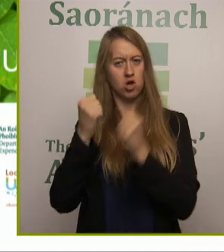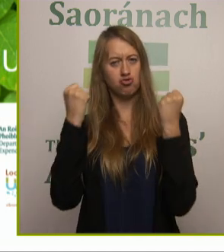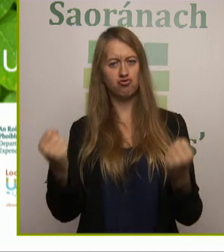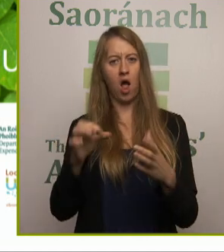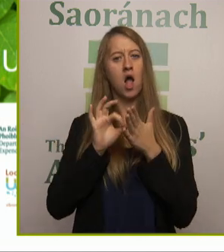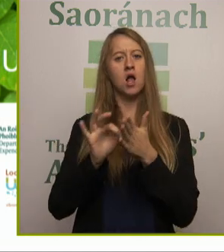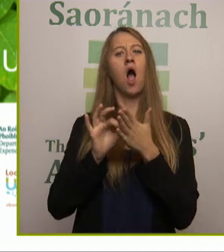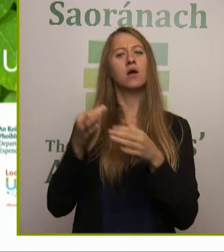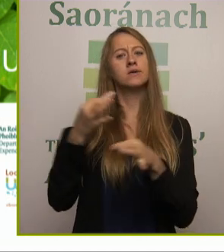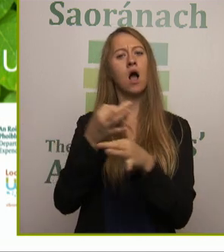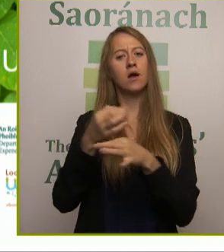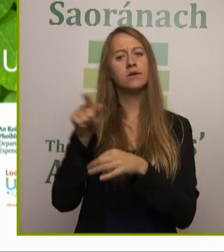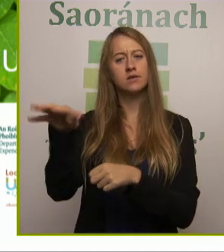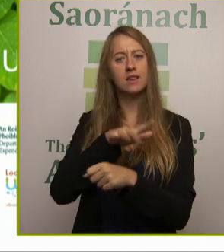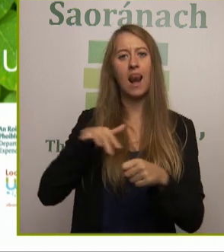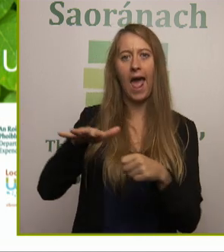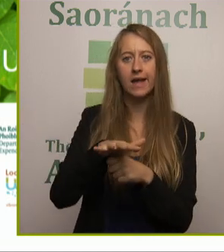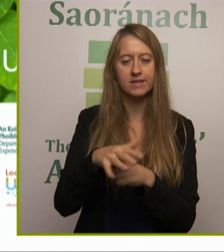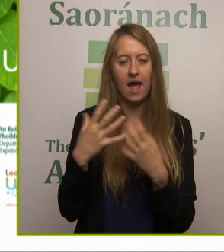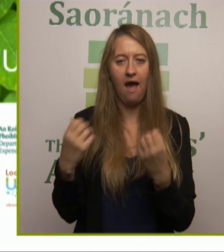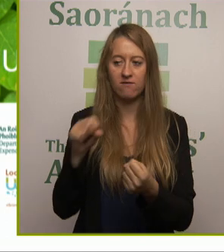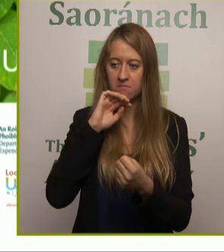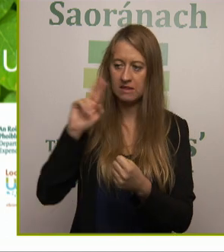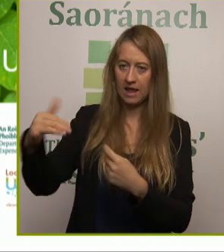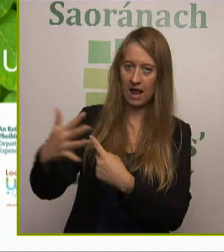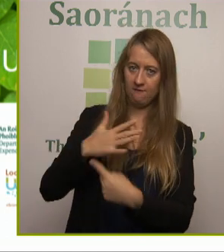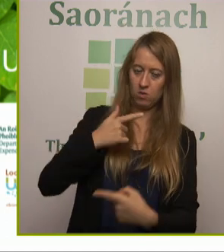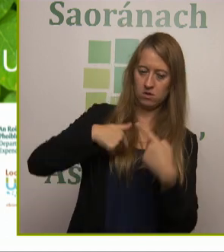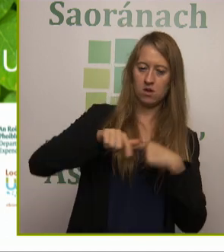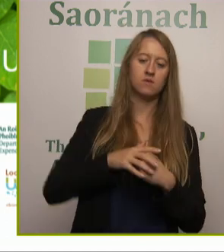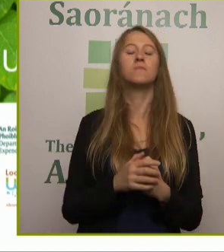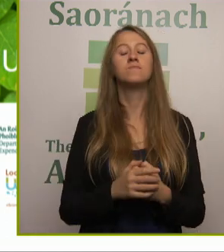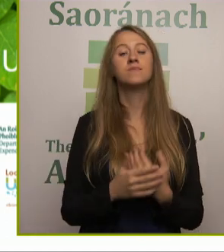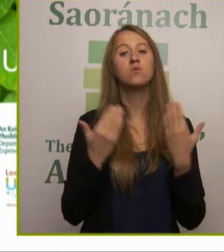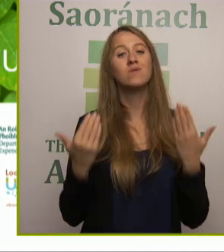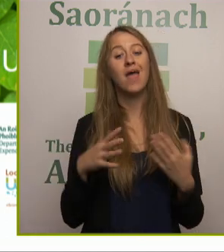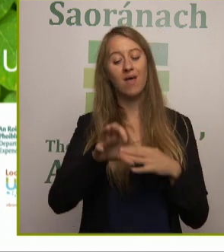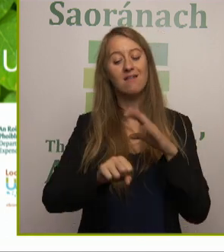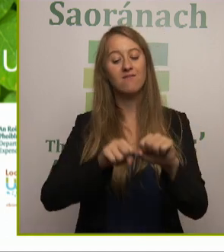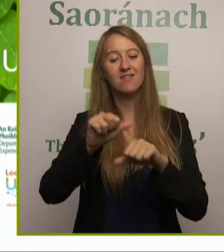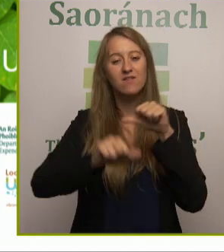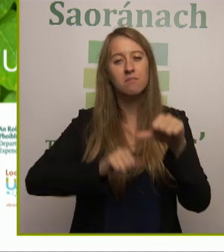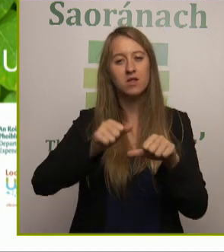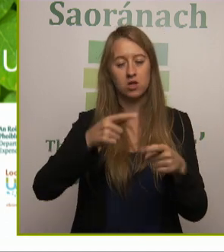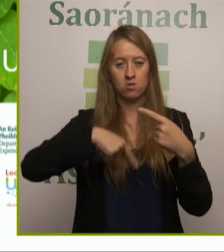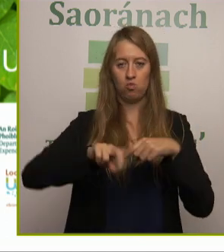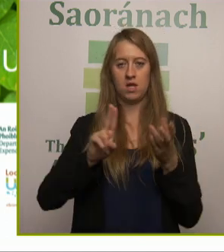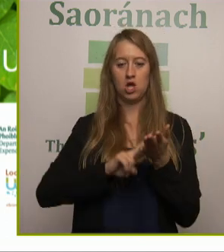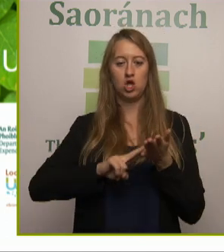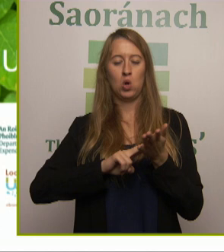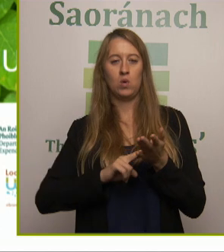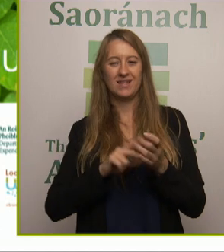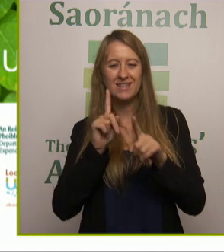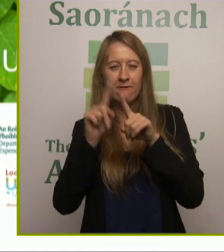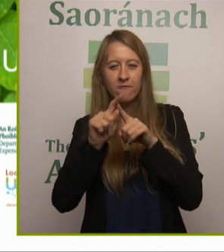knowledge and combine those. So in terms of invasive species, we've been working on an experimental projects where we've been using bioremediation.